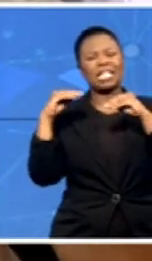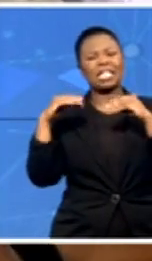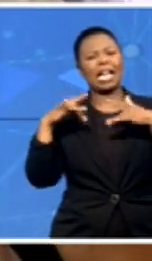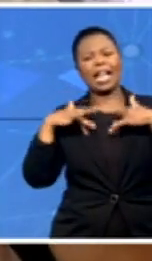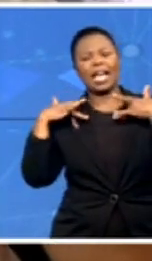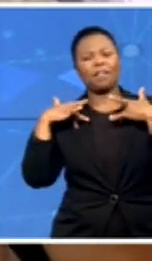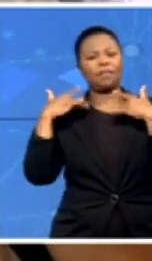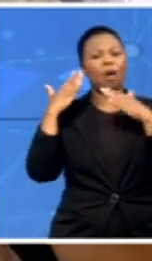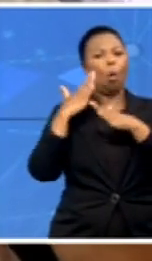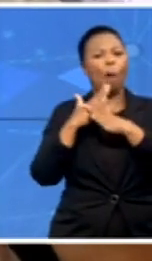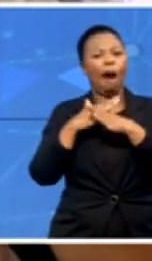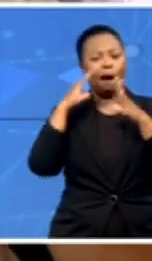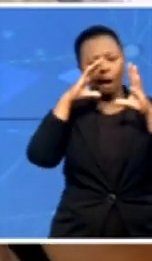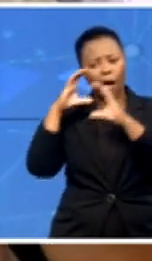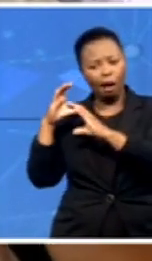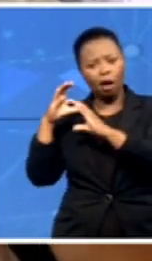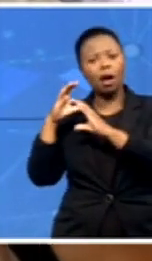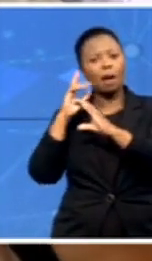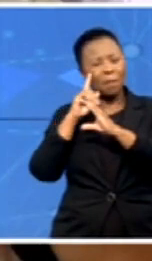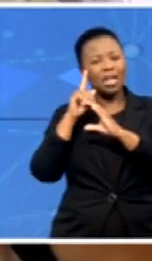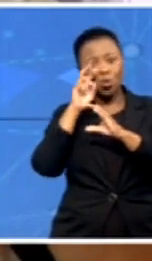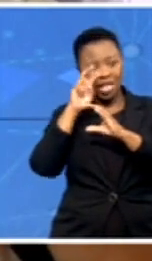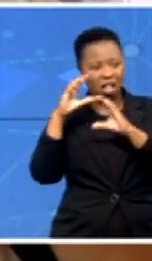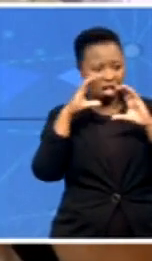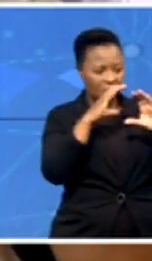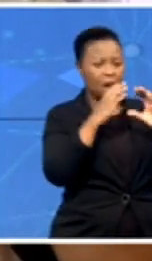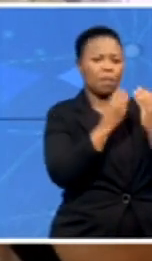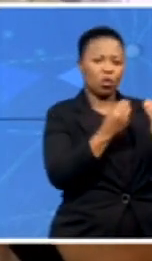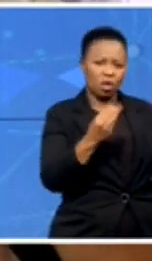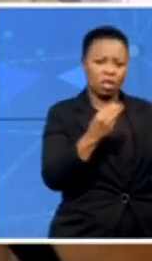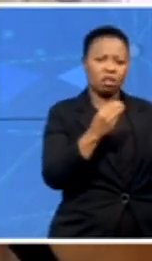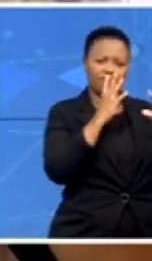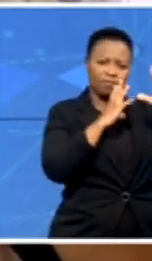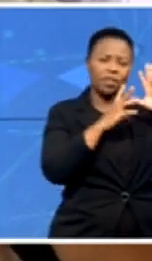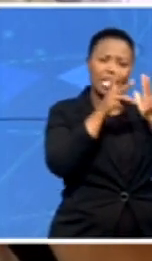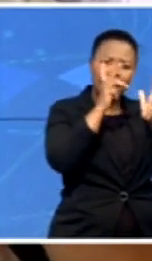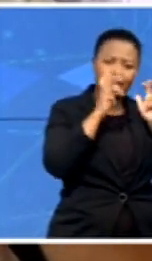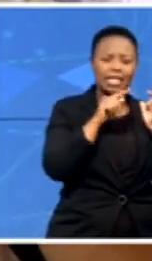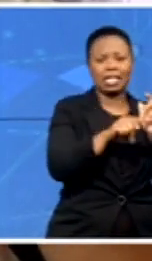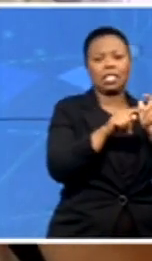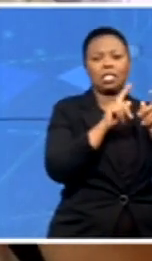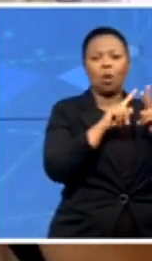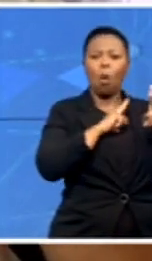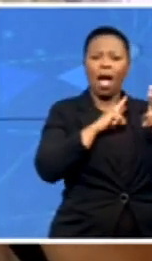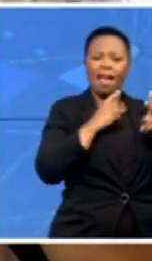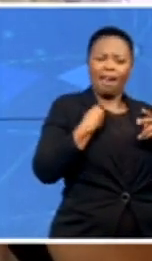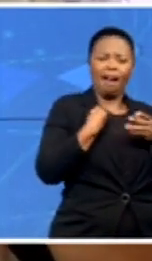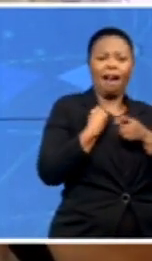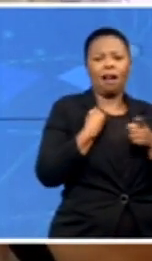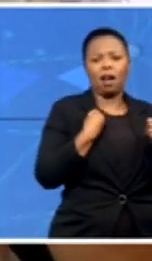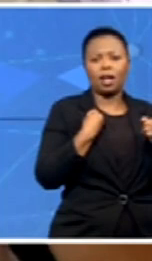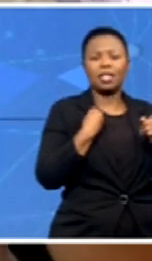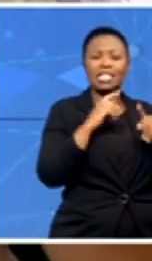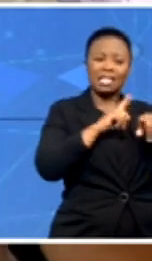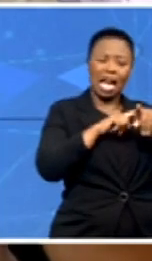make the time, listen to them. These are young people that need to be formed at a very critical stage in their lives. So